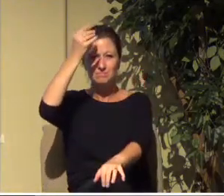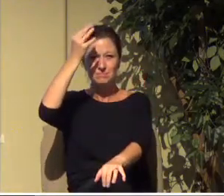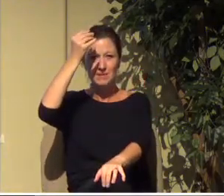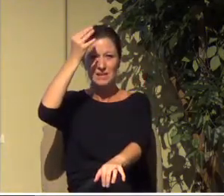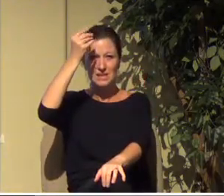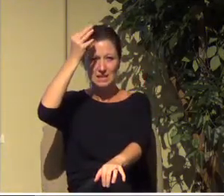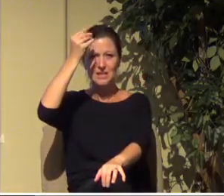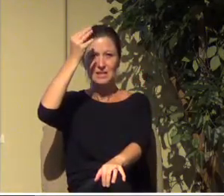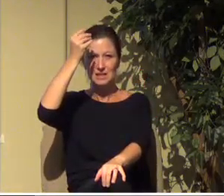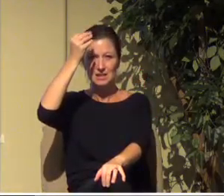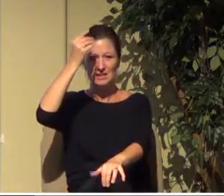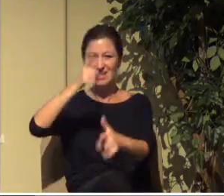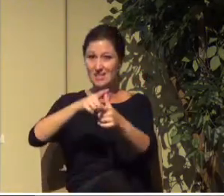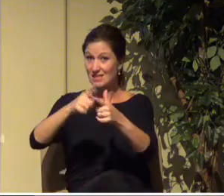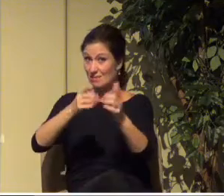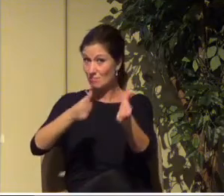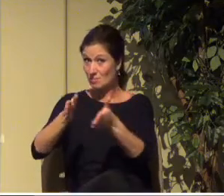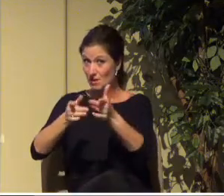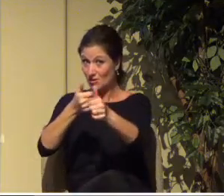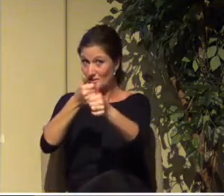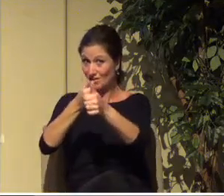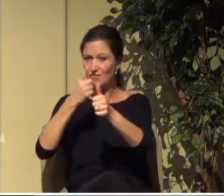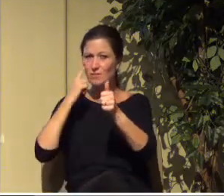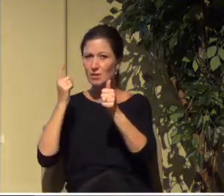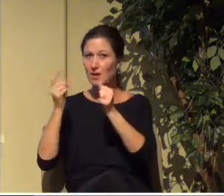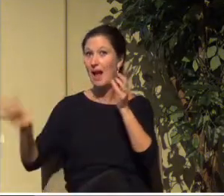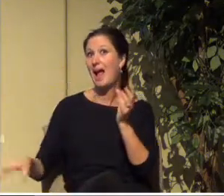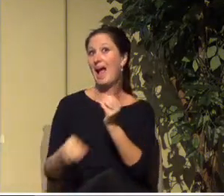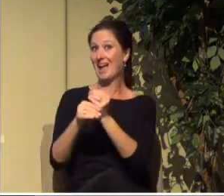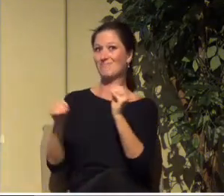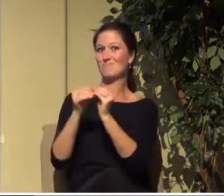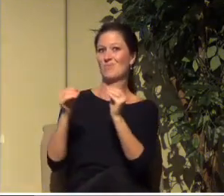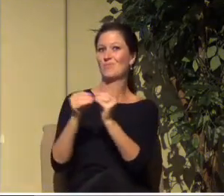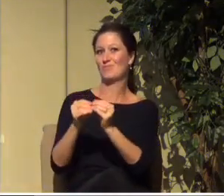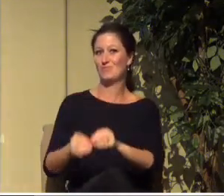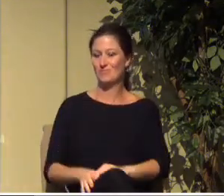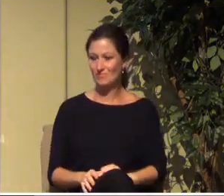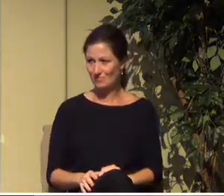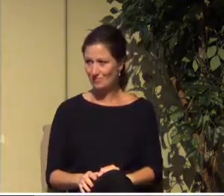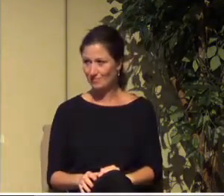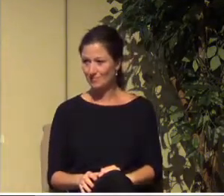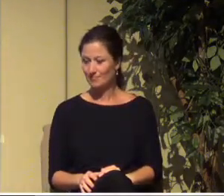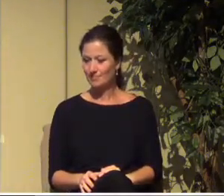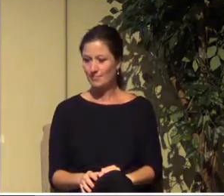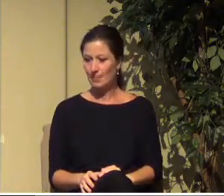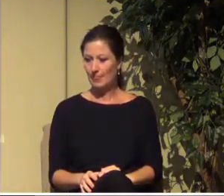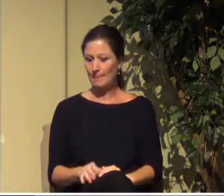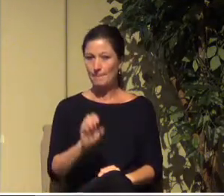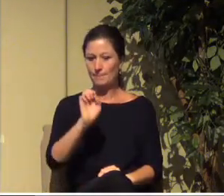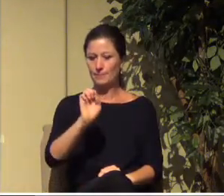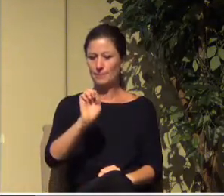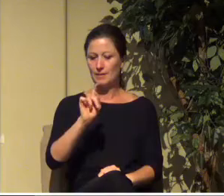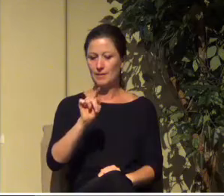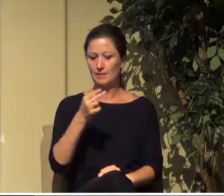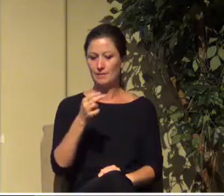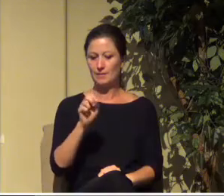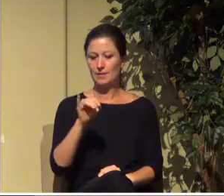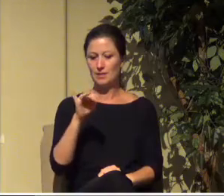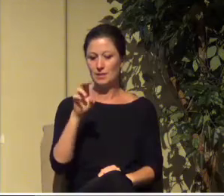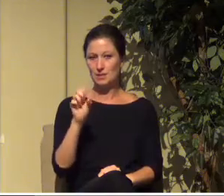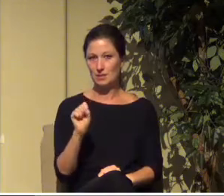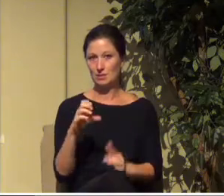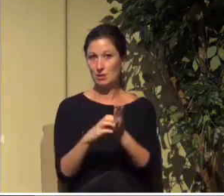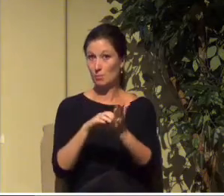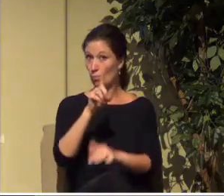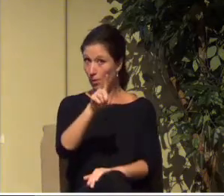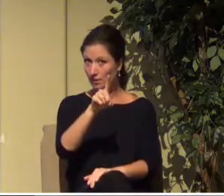to have them stretch even further. Okay? To be bigger. Okay? So Ephesians chapter 1, starting at verse